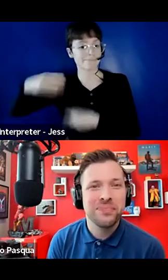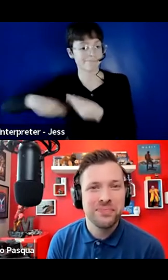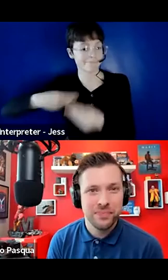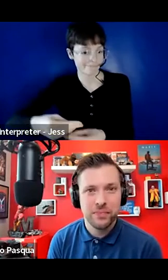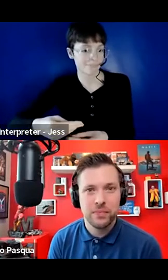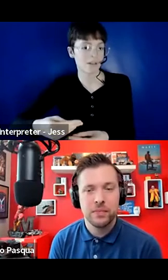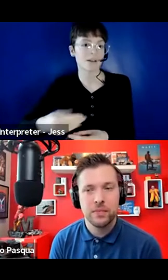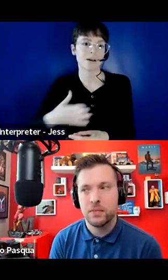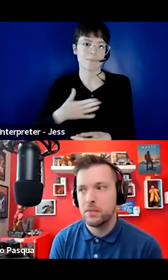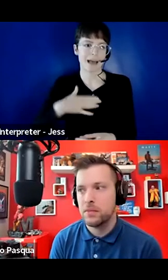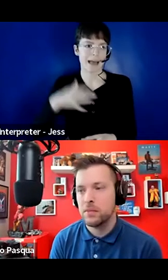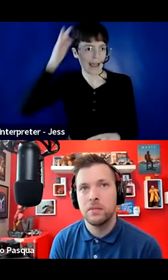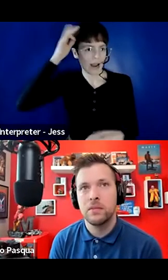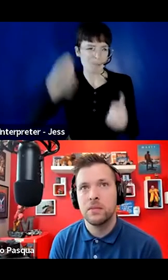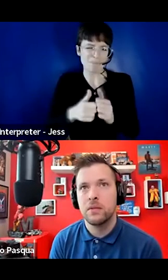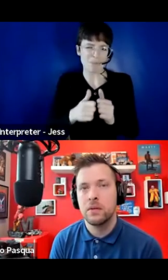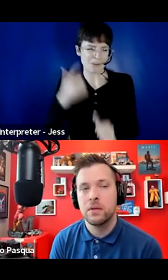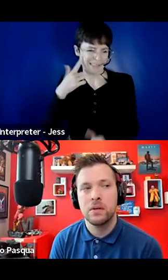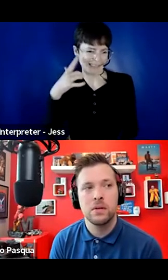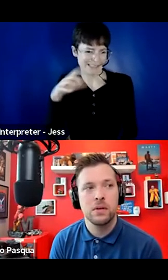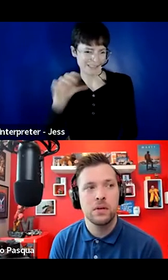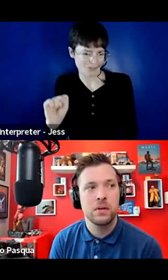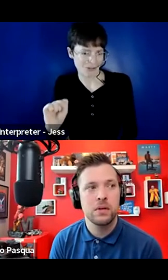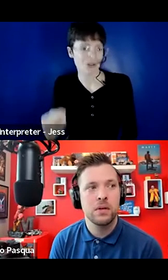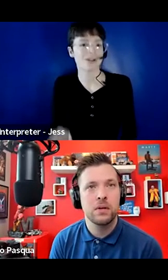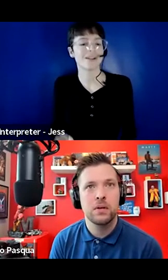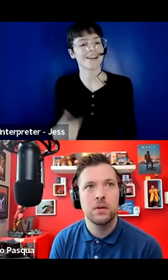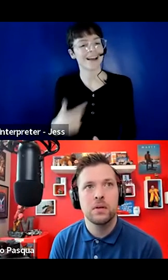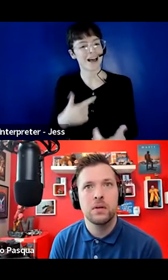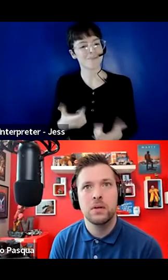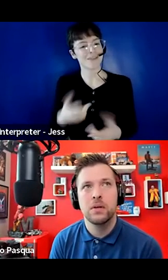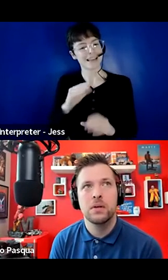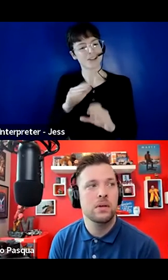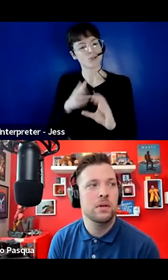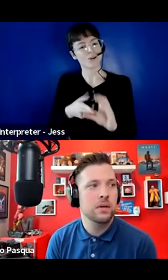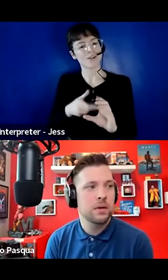Toronto. And behind me, I have a lovely painting that my husband made.